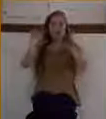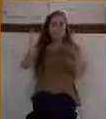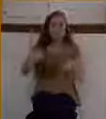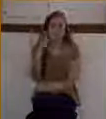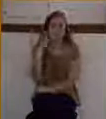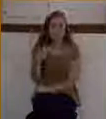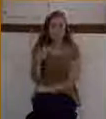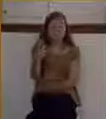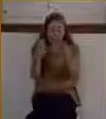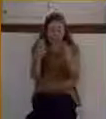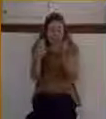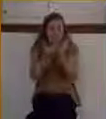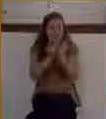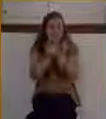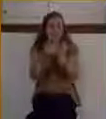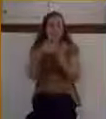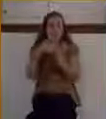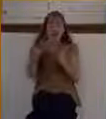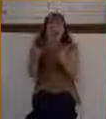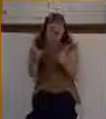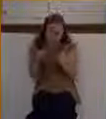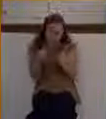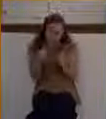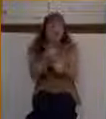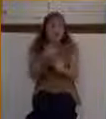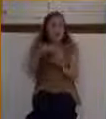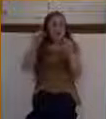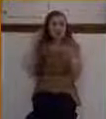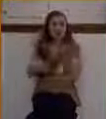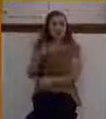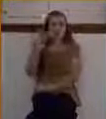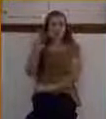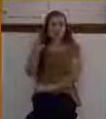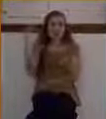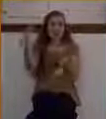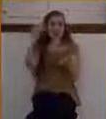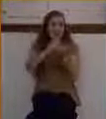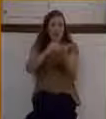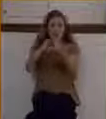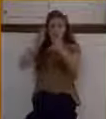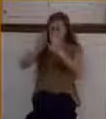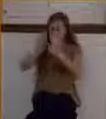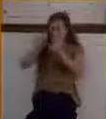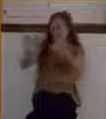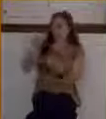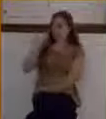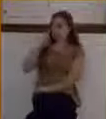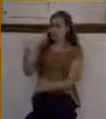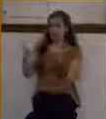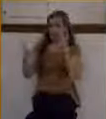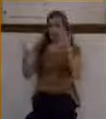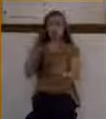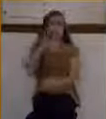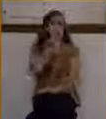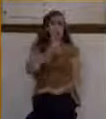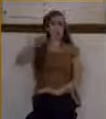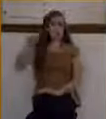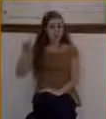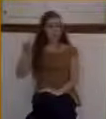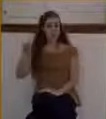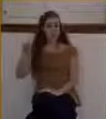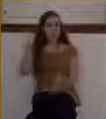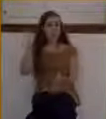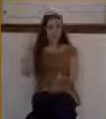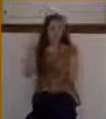and immediately, he received his sight. 2020, perfect vision.